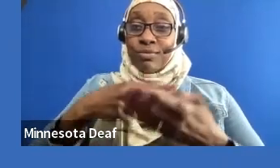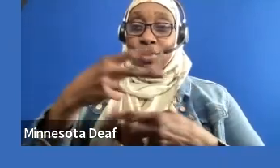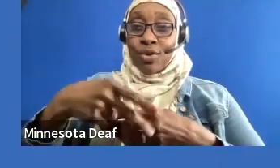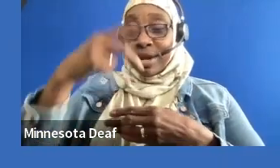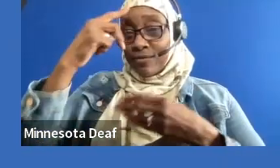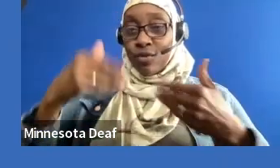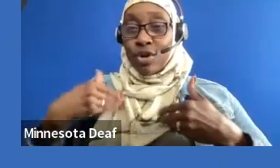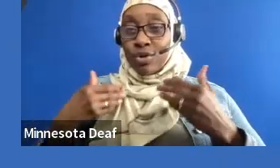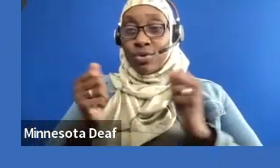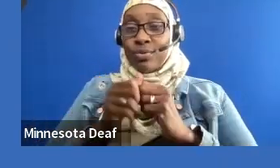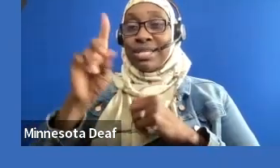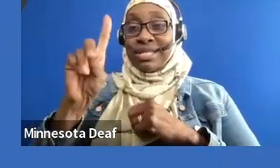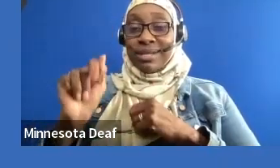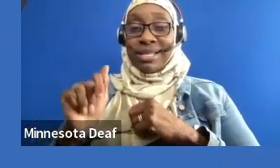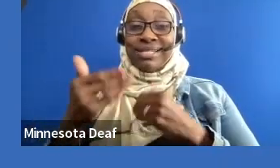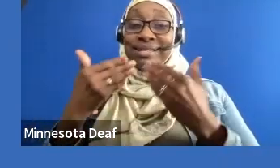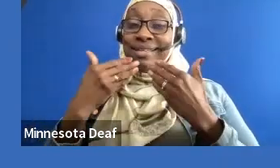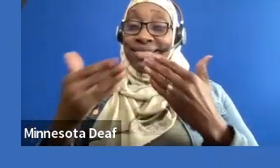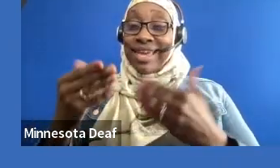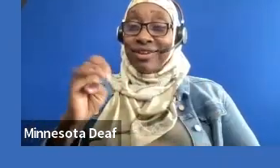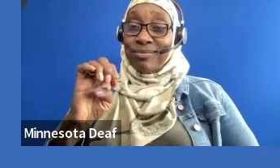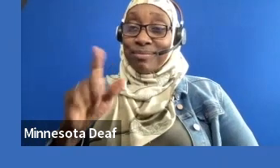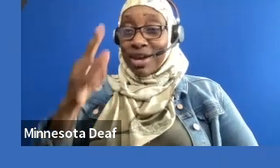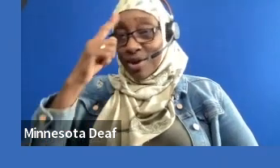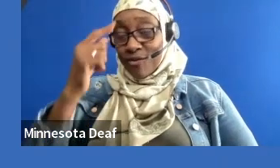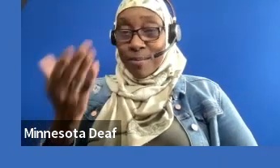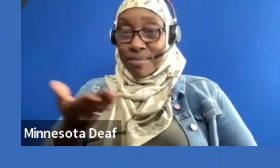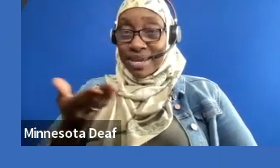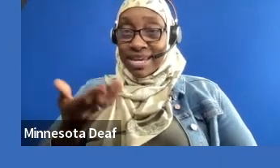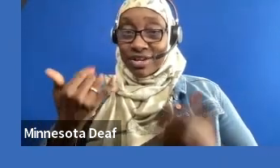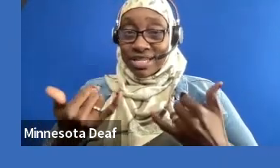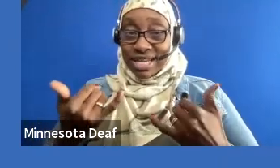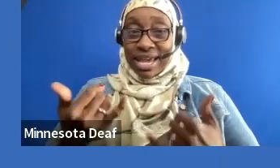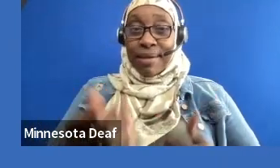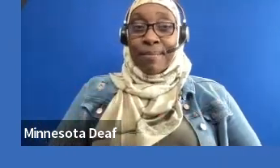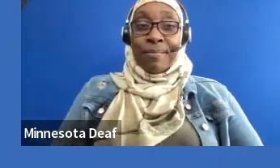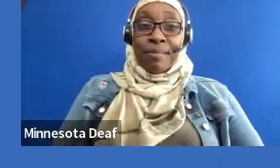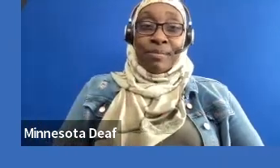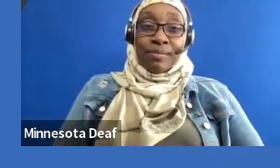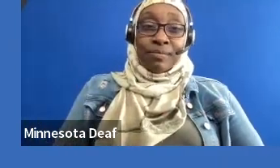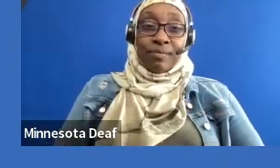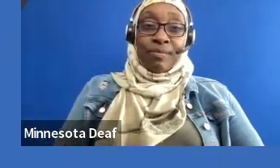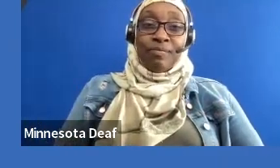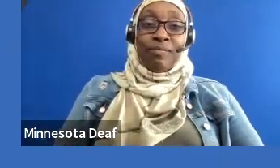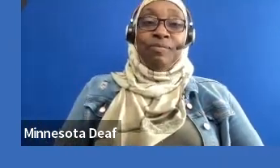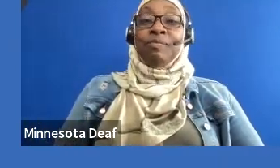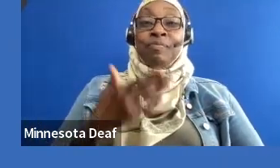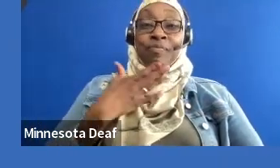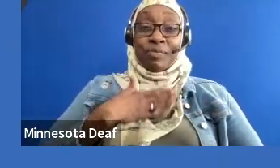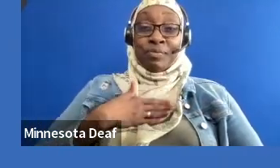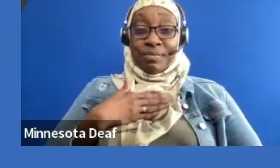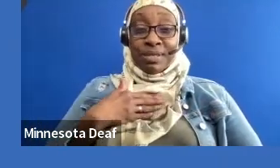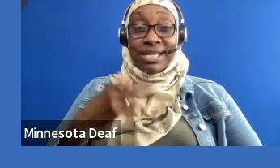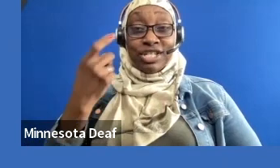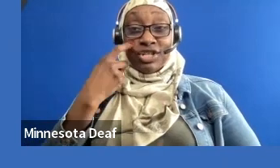here. you. The link is present in our daily newsletter and also on our Instagram page. Do follow us for